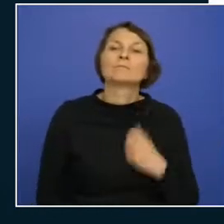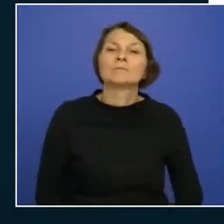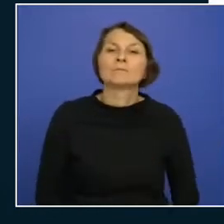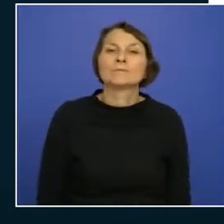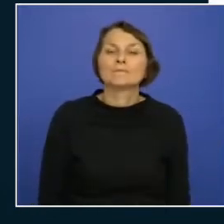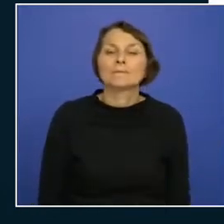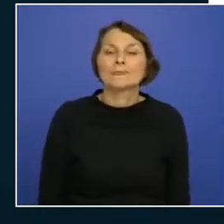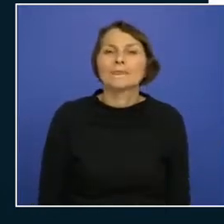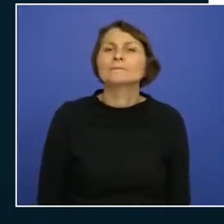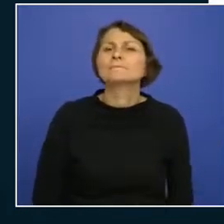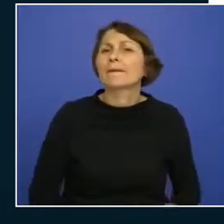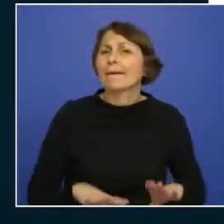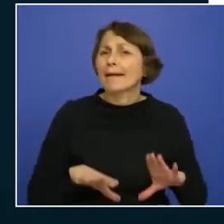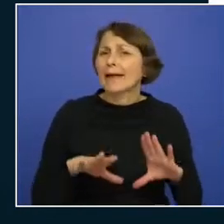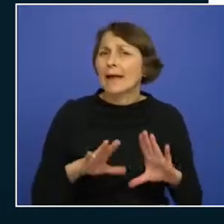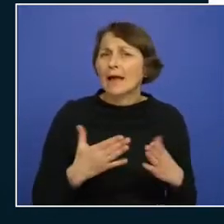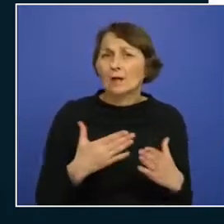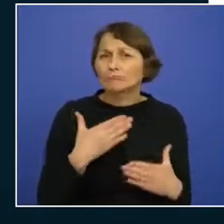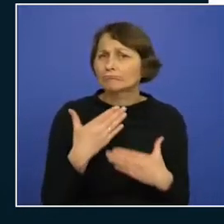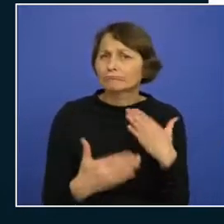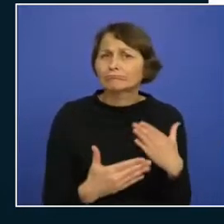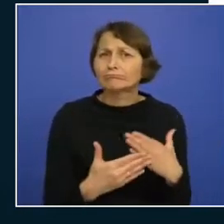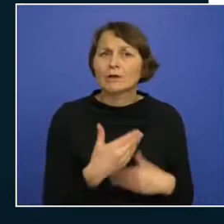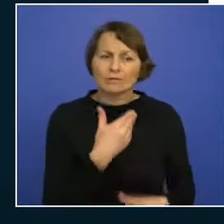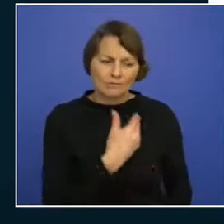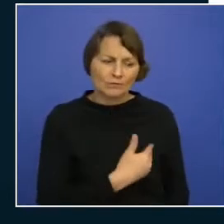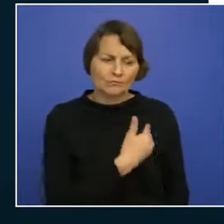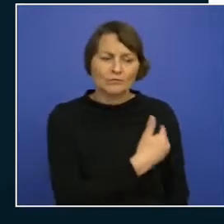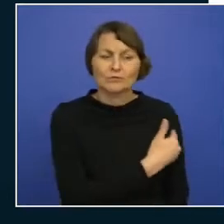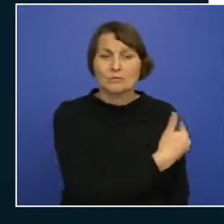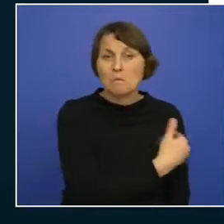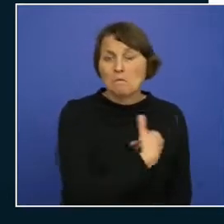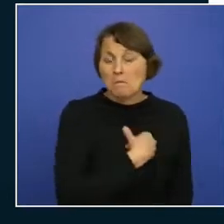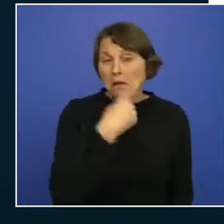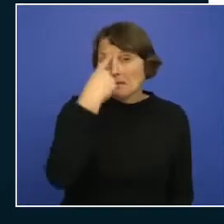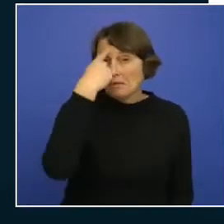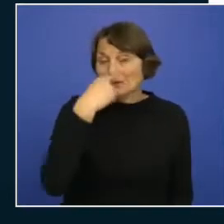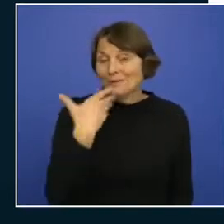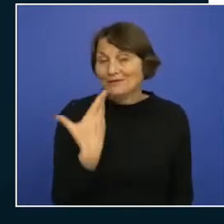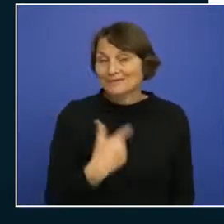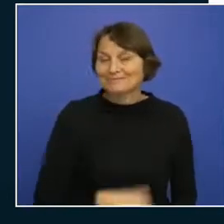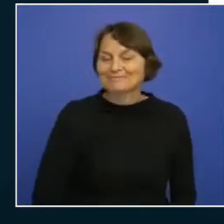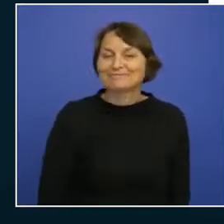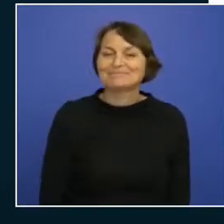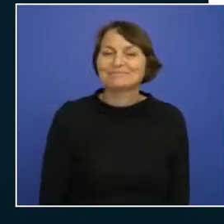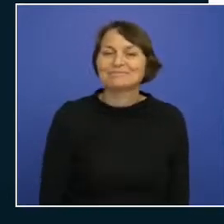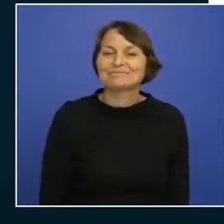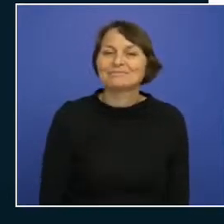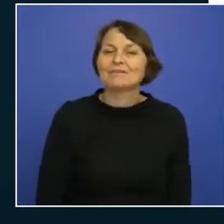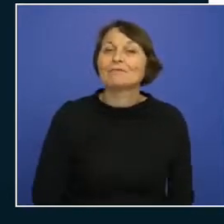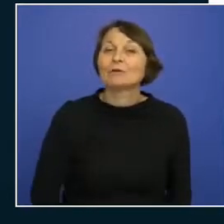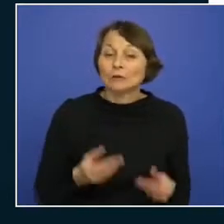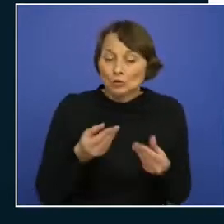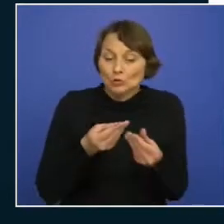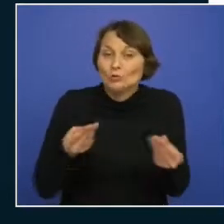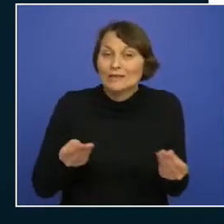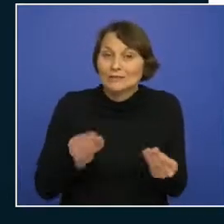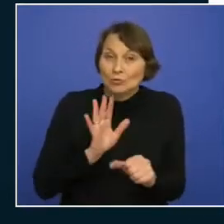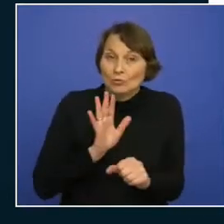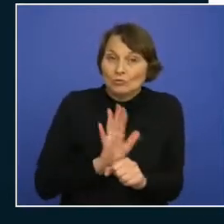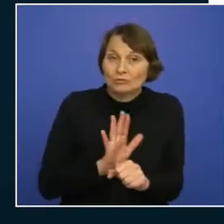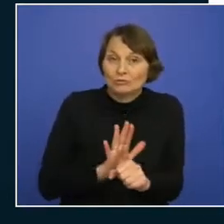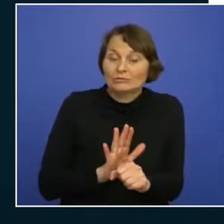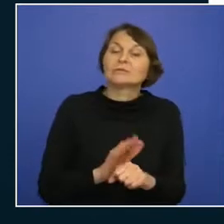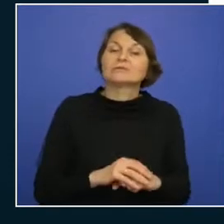through these recommendations from left to right and my take on this so if look at resource type this abbreviation represents